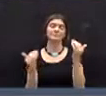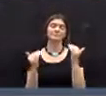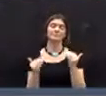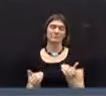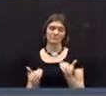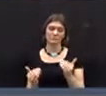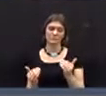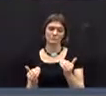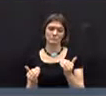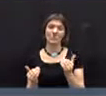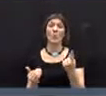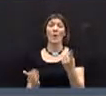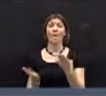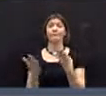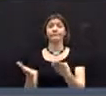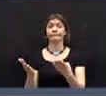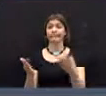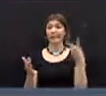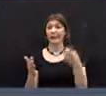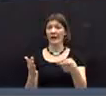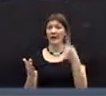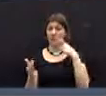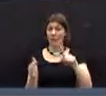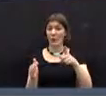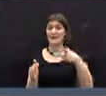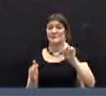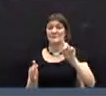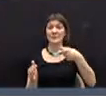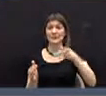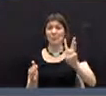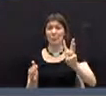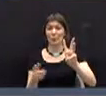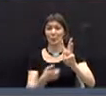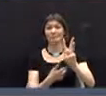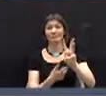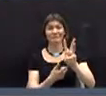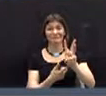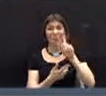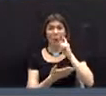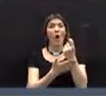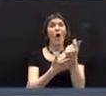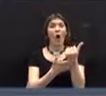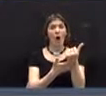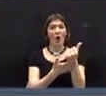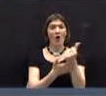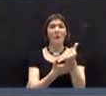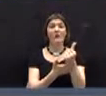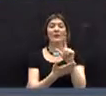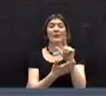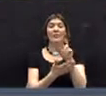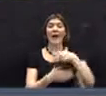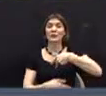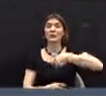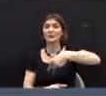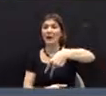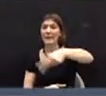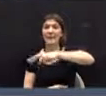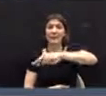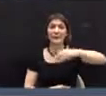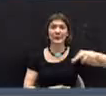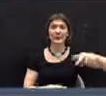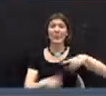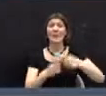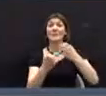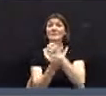One of the proposed cuts in the Department of Public Works was to eliminate line striping and to remove a piece of safety